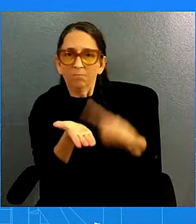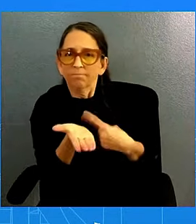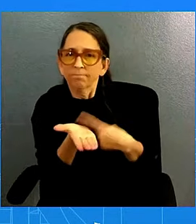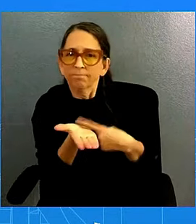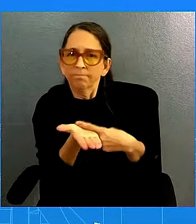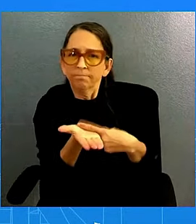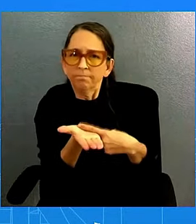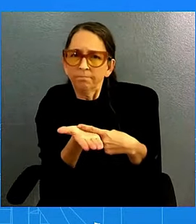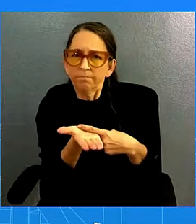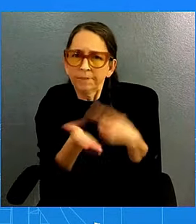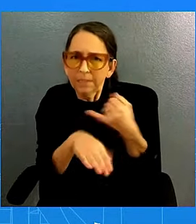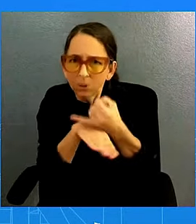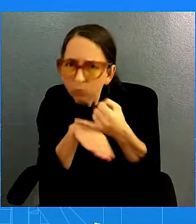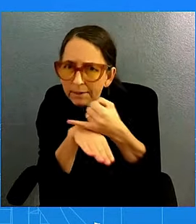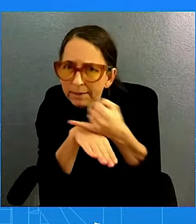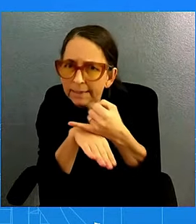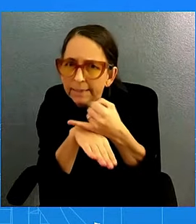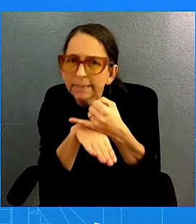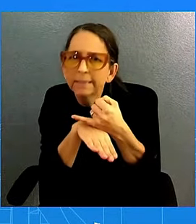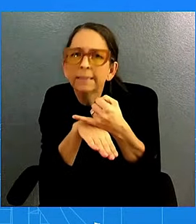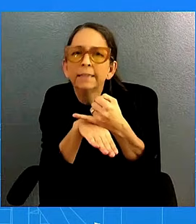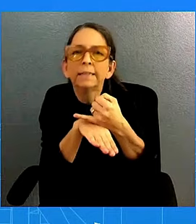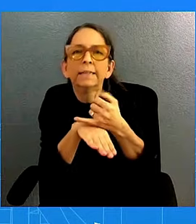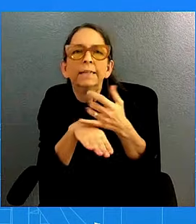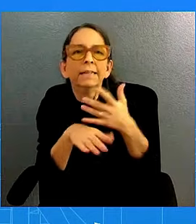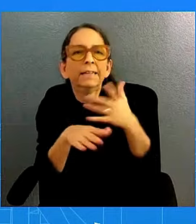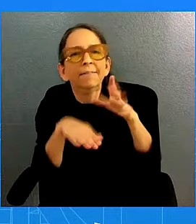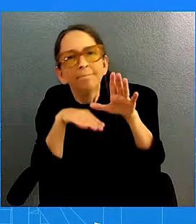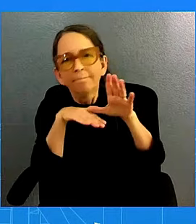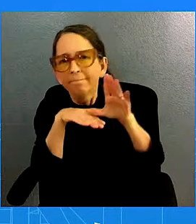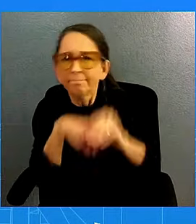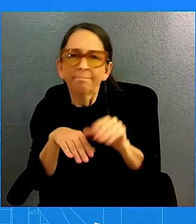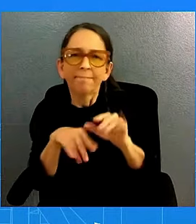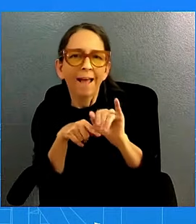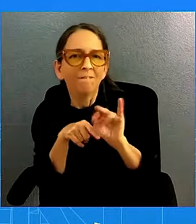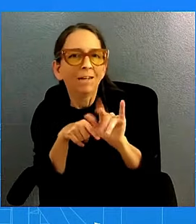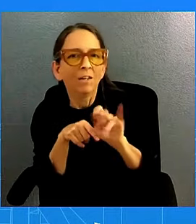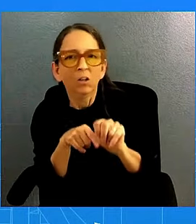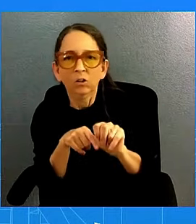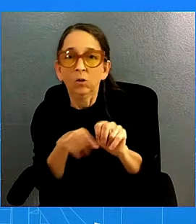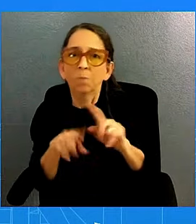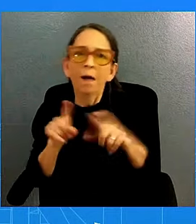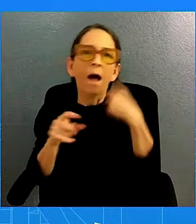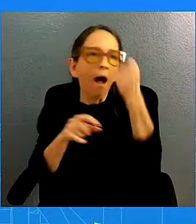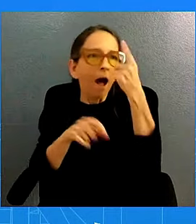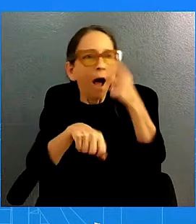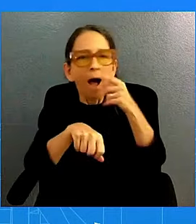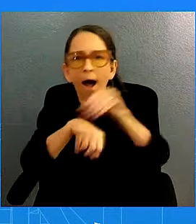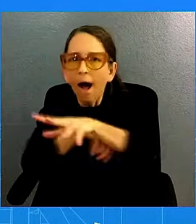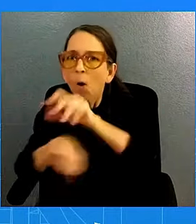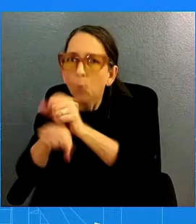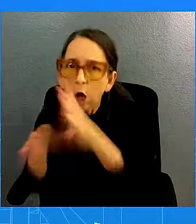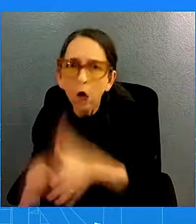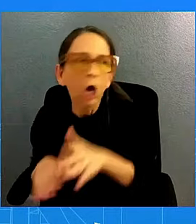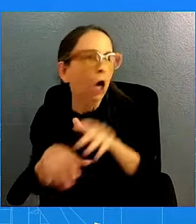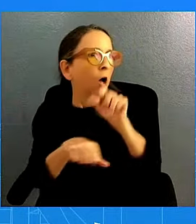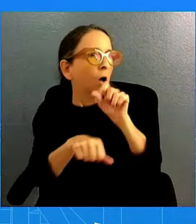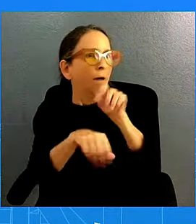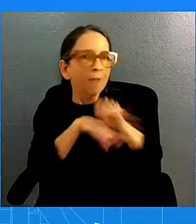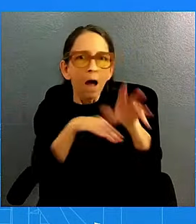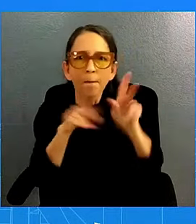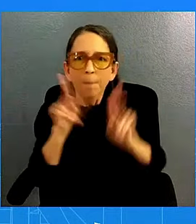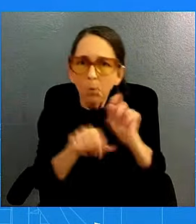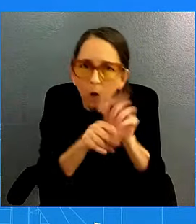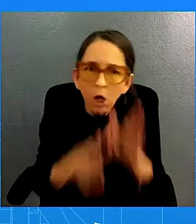consumers and workers and businesses. The cost of buying a home, a car, and so much more will go down.